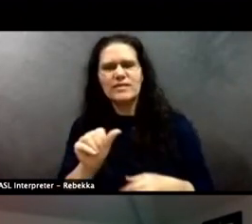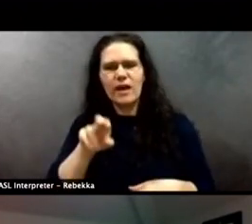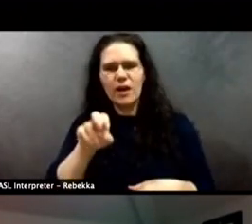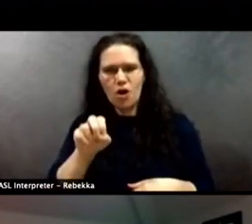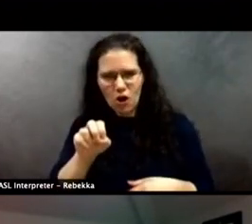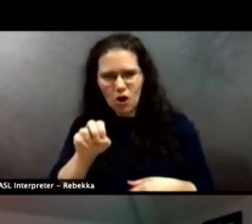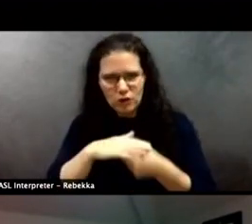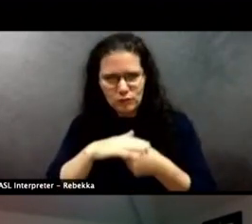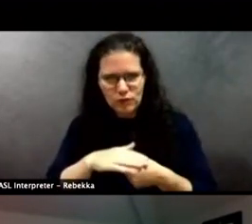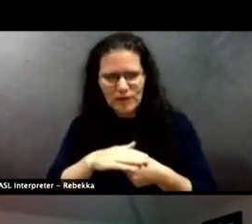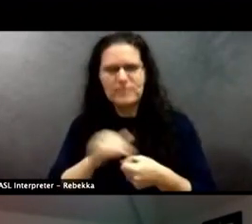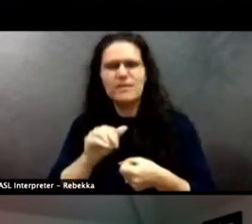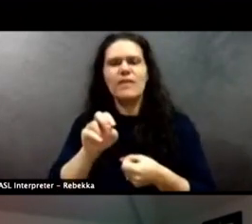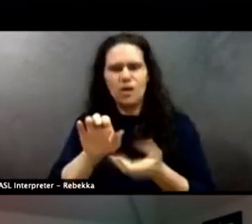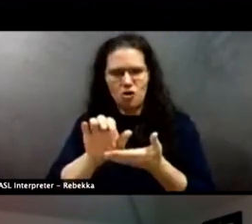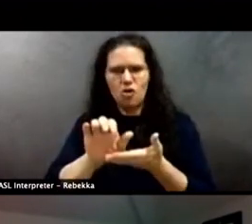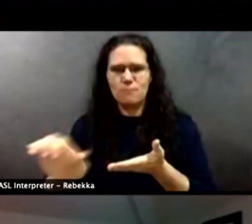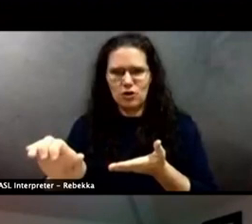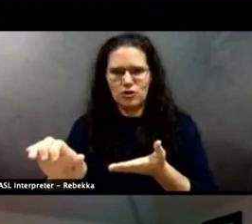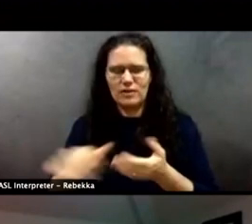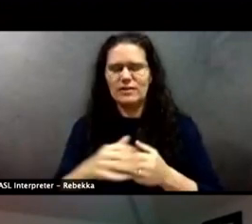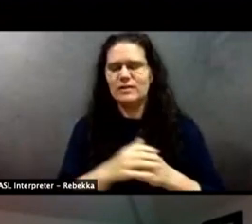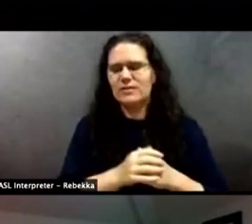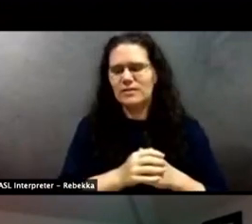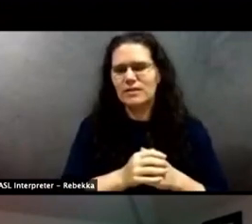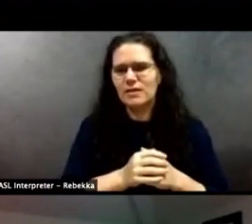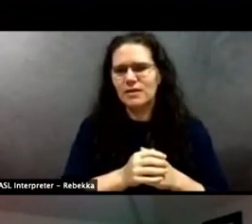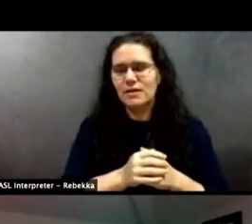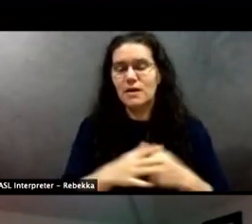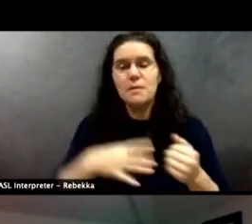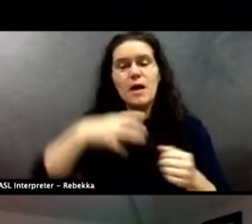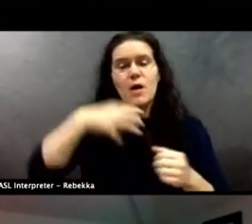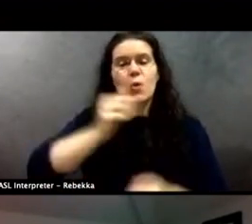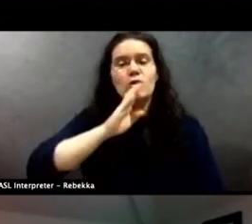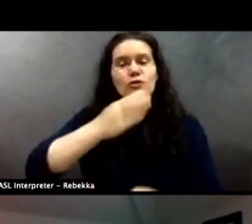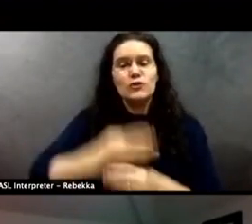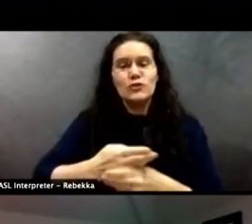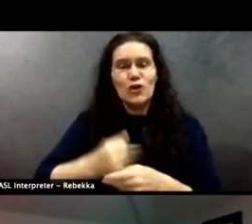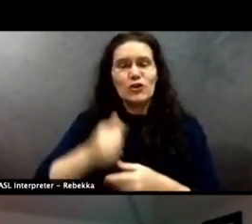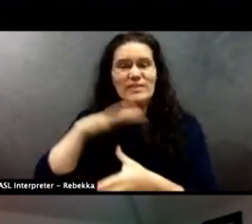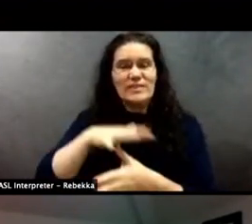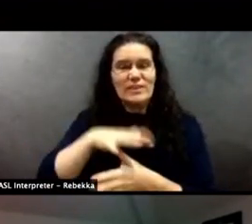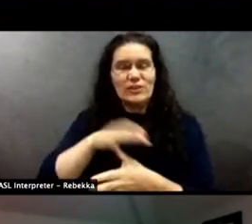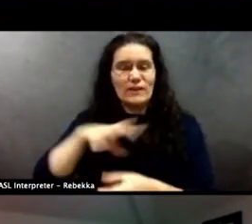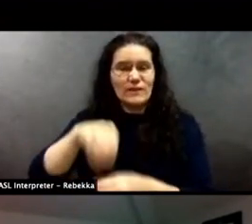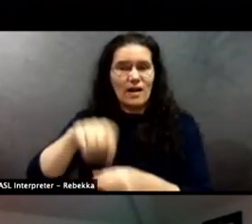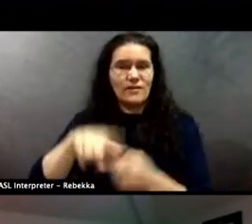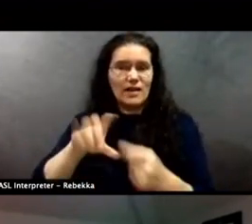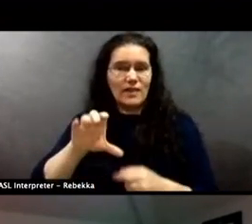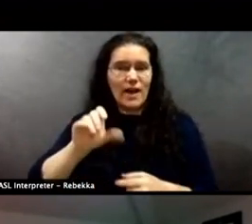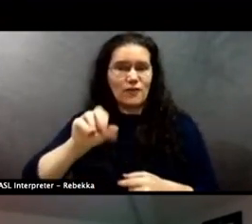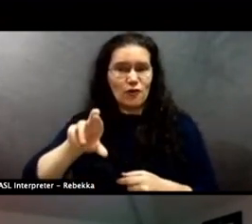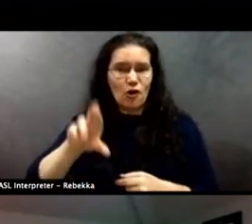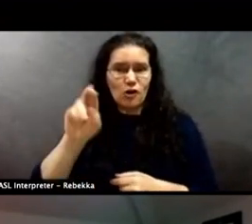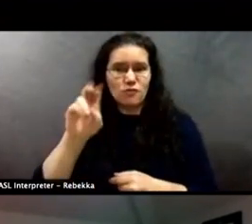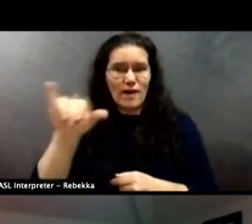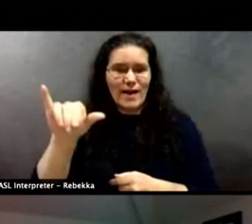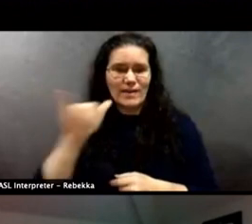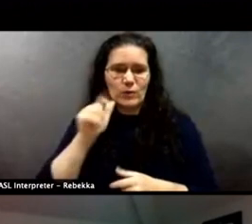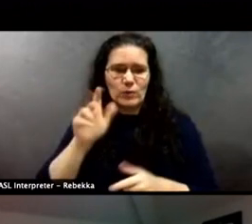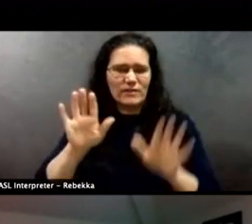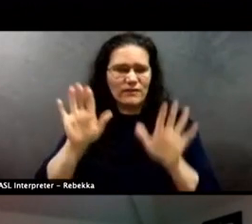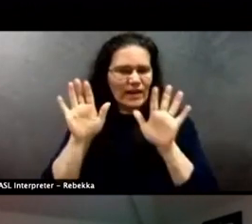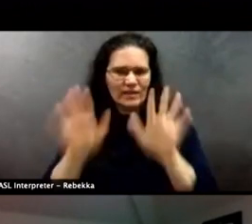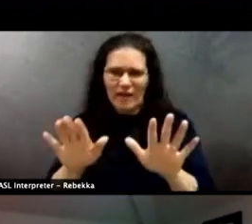senior. She participated in that car rally. It was fantastic. I want you to know about my mindset before I went out to that rally.